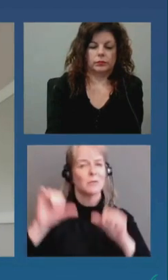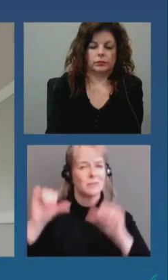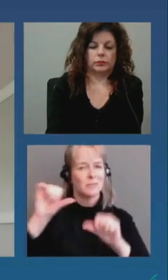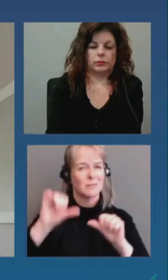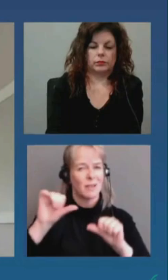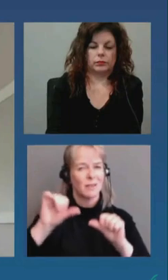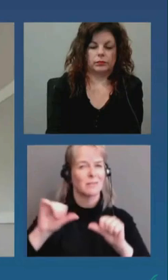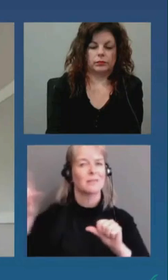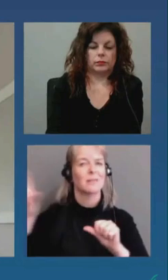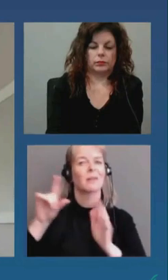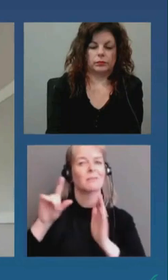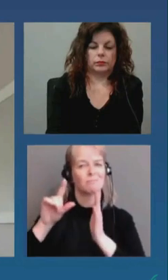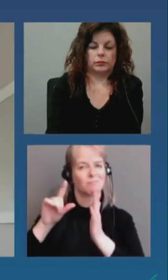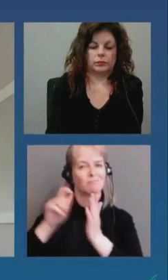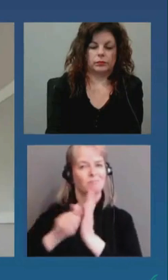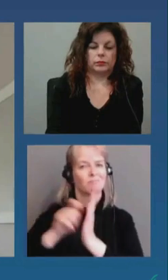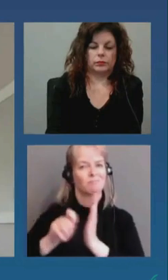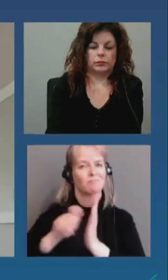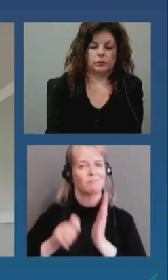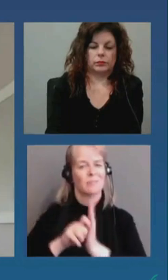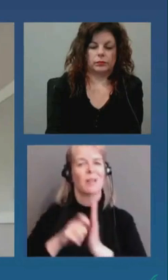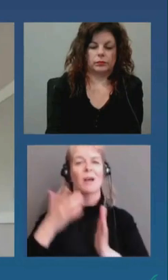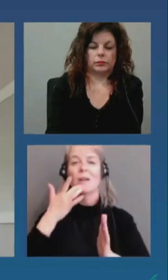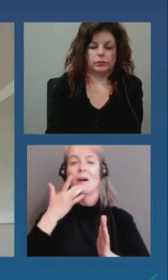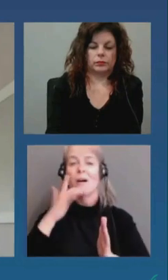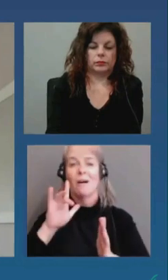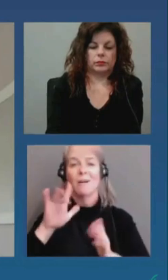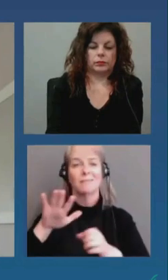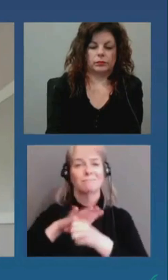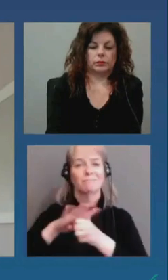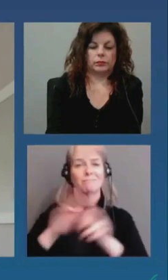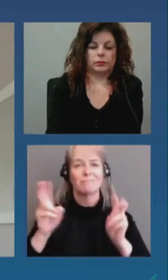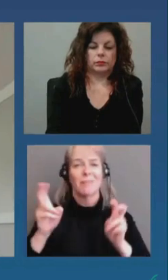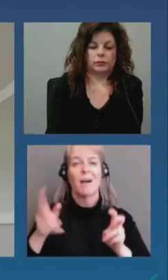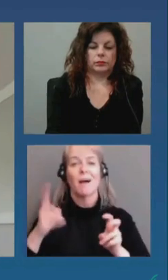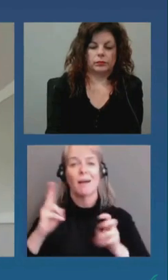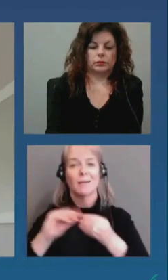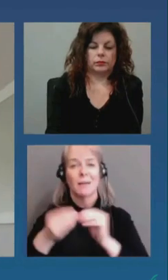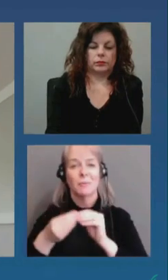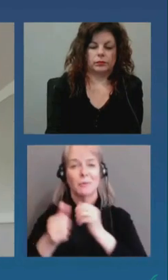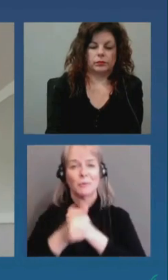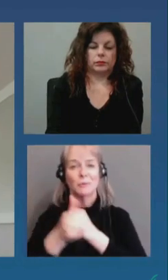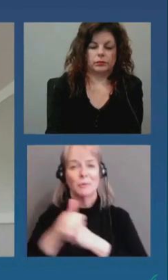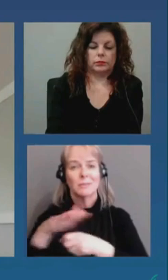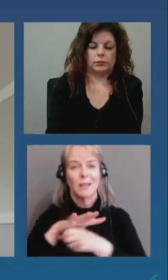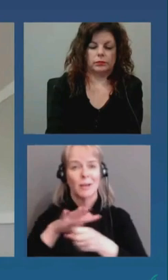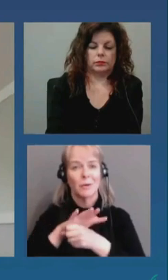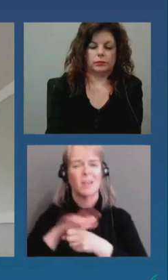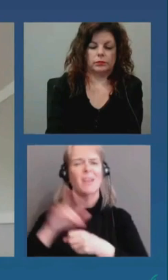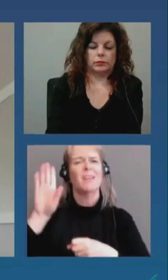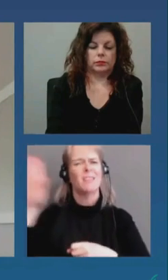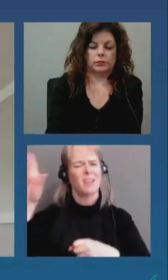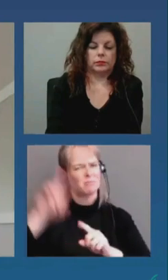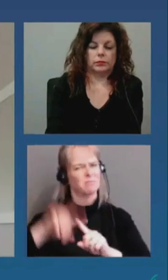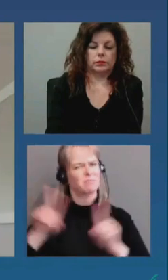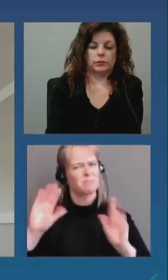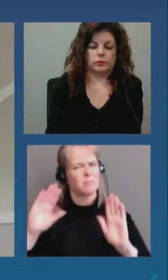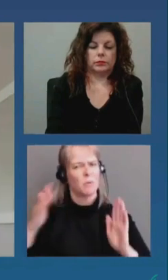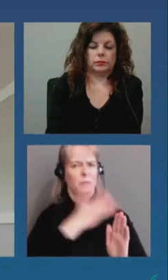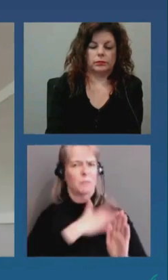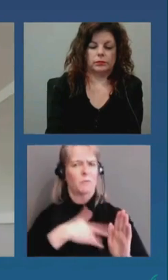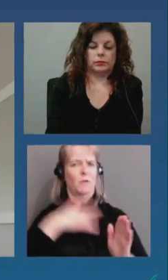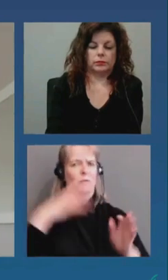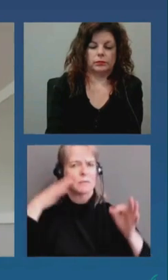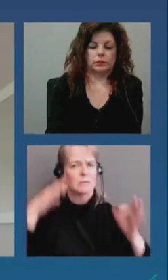differing from those that the province ultimately came out with. And my question is for Dr. Etchis. On April